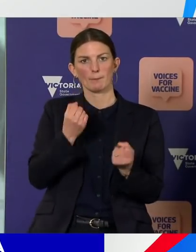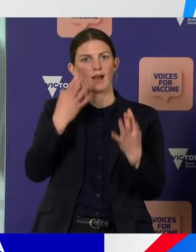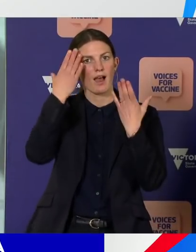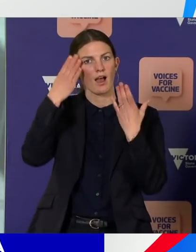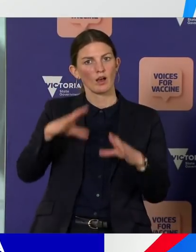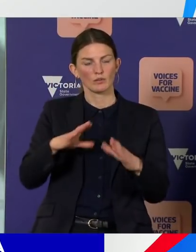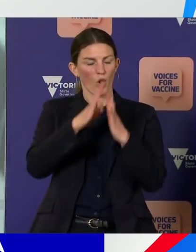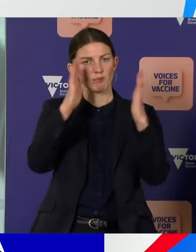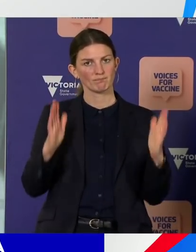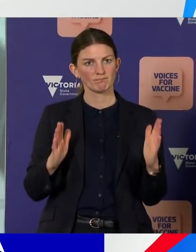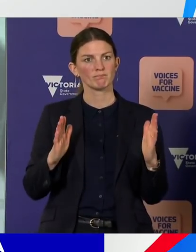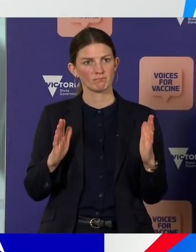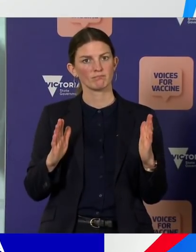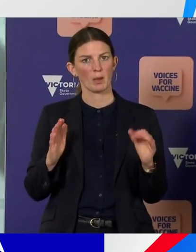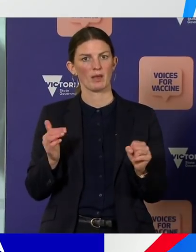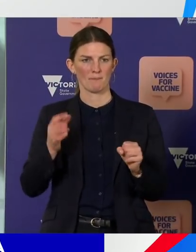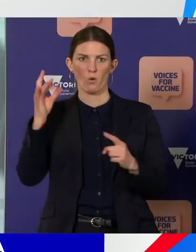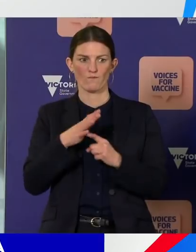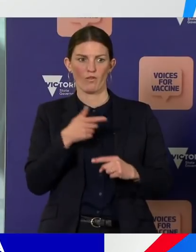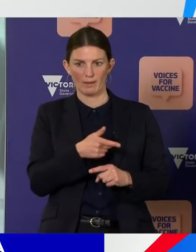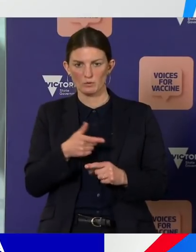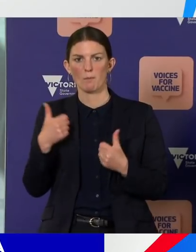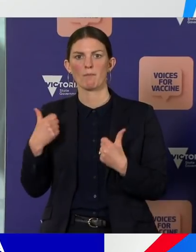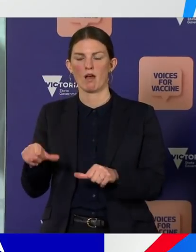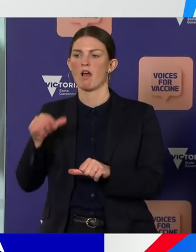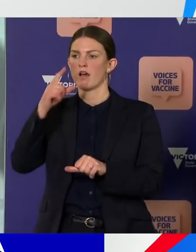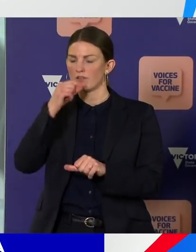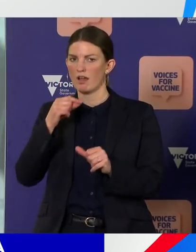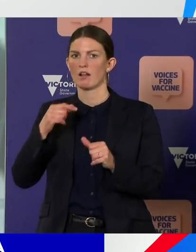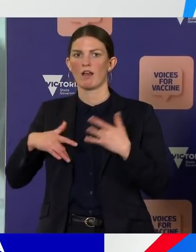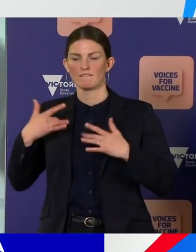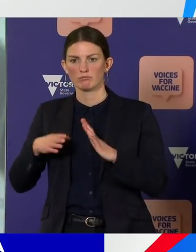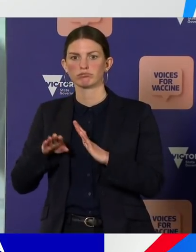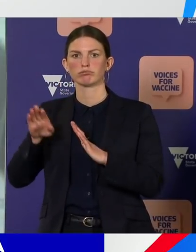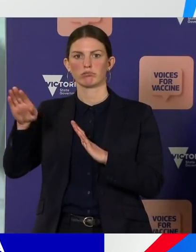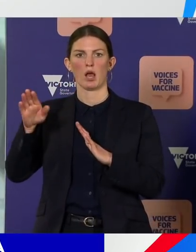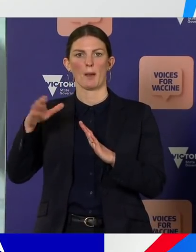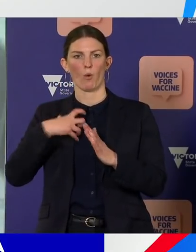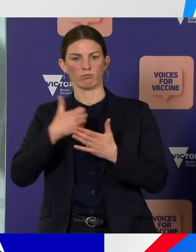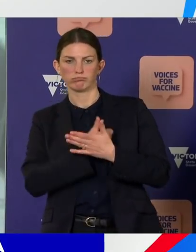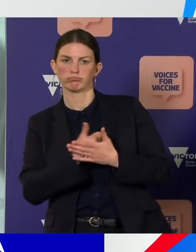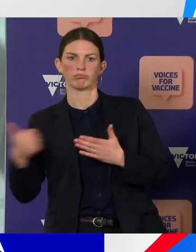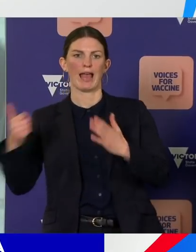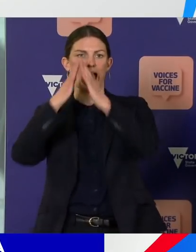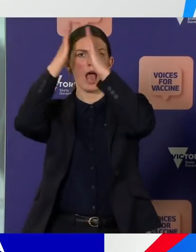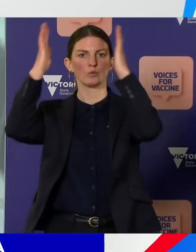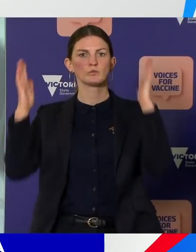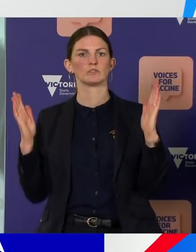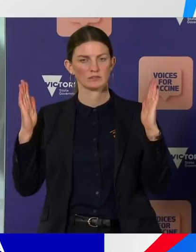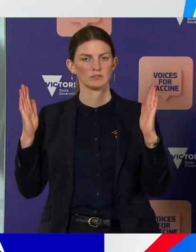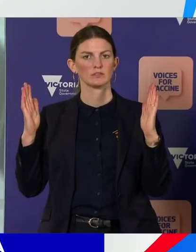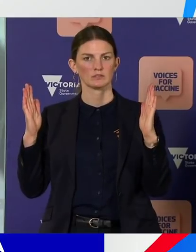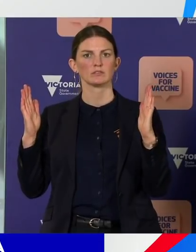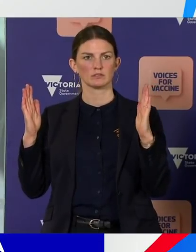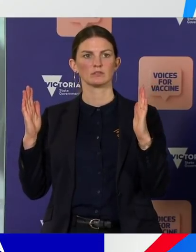essential pathway for people into long-term sustainable accommodation going forward, with the supports that